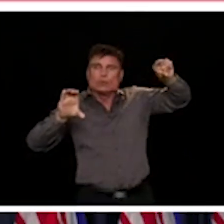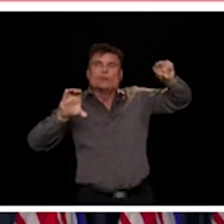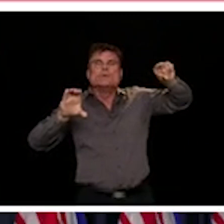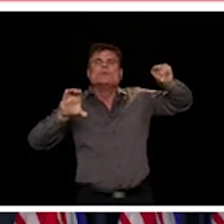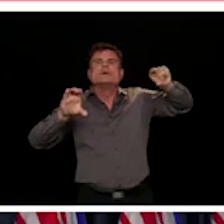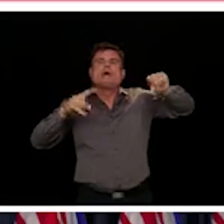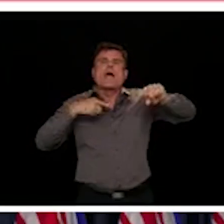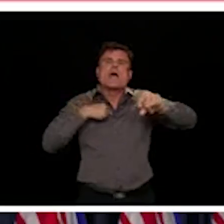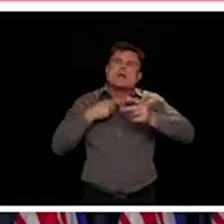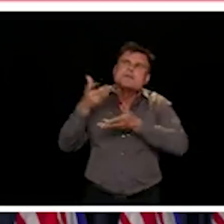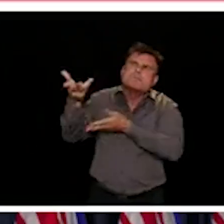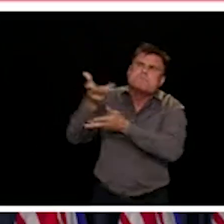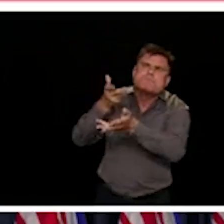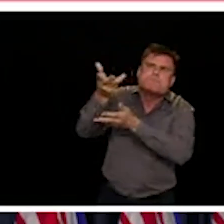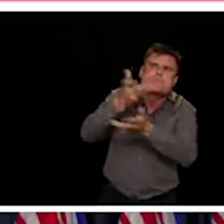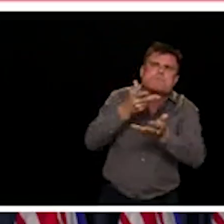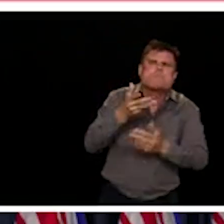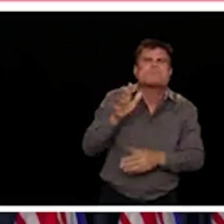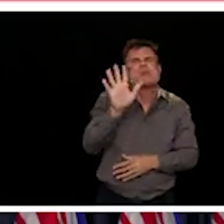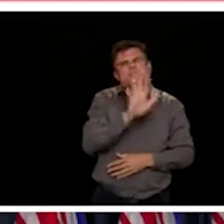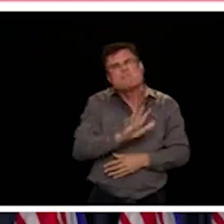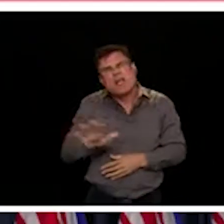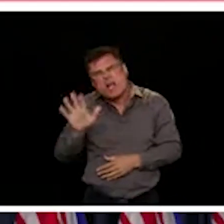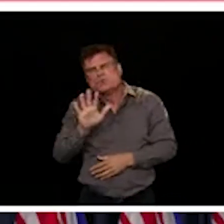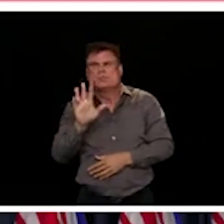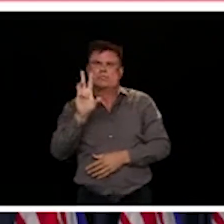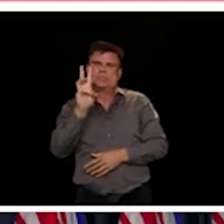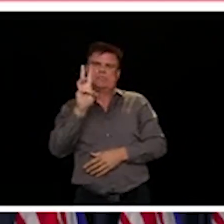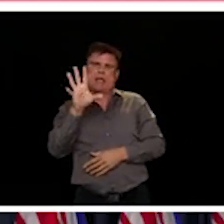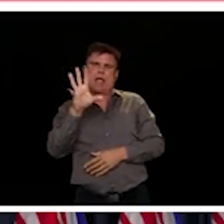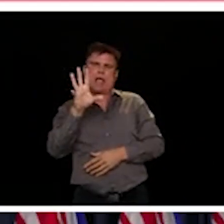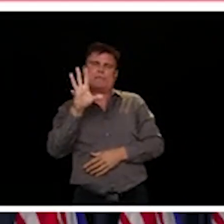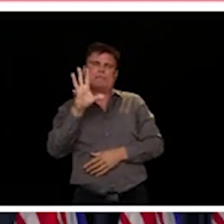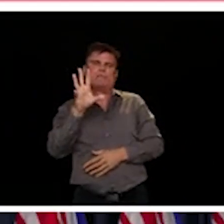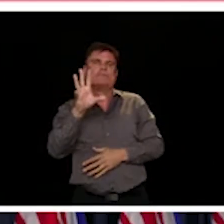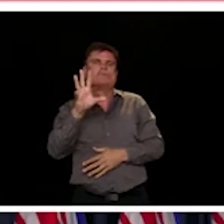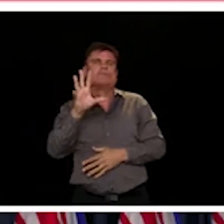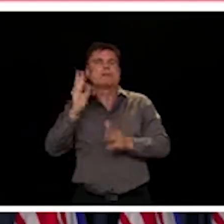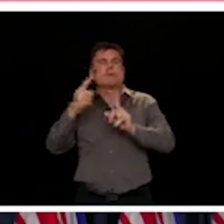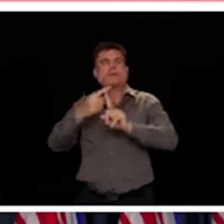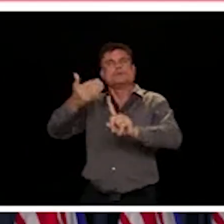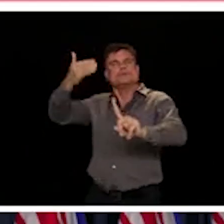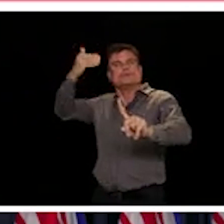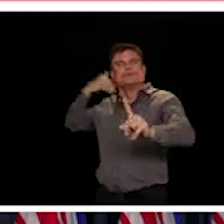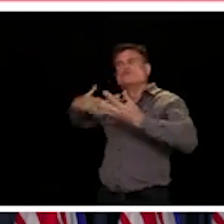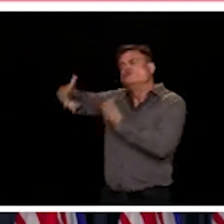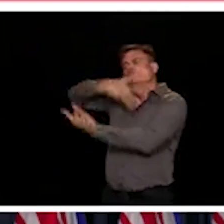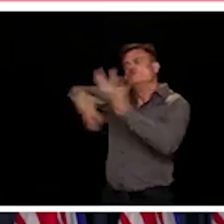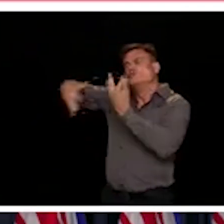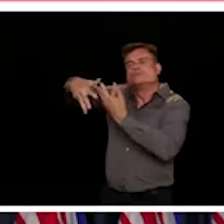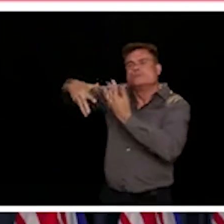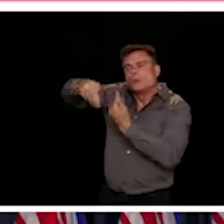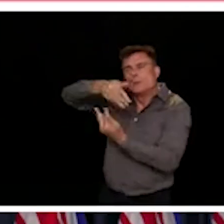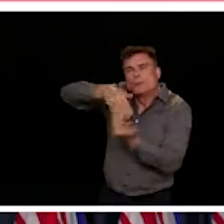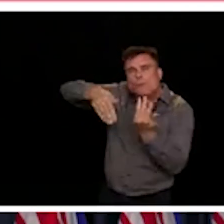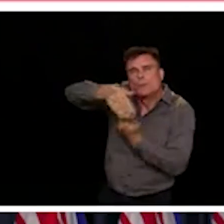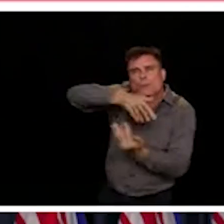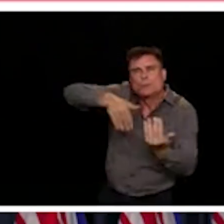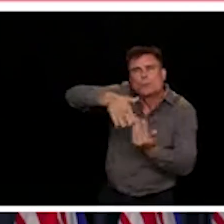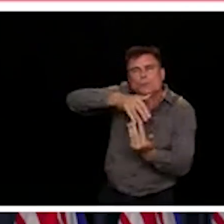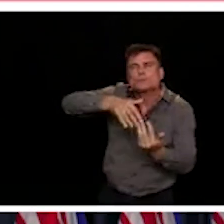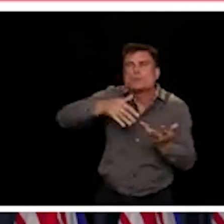we are in a place where we are having more contact in our communities. And we all know that. We can see that. We're out going to work.